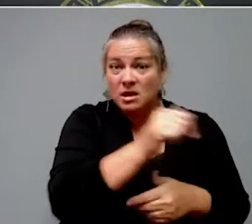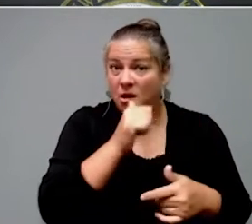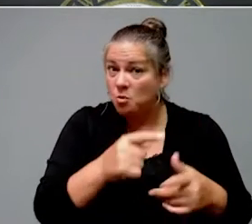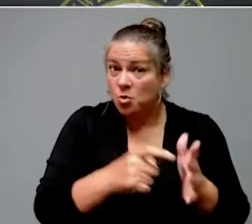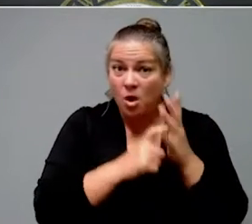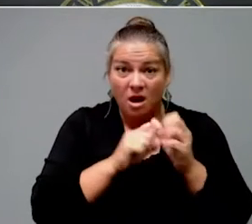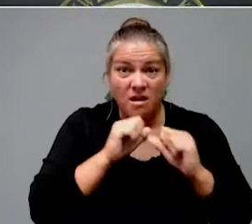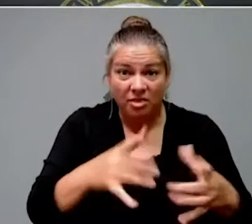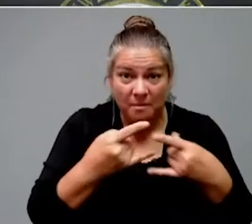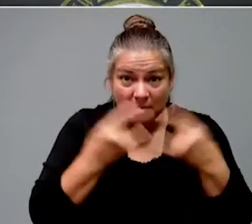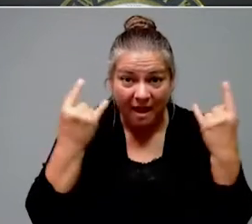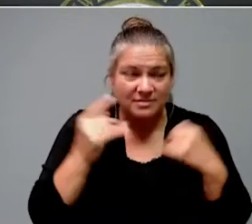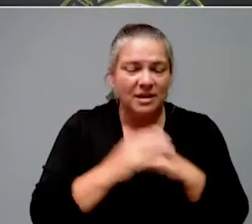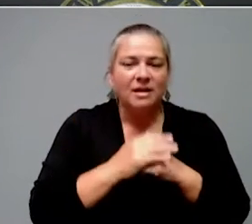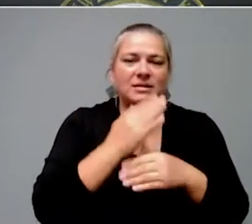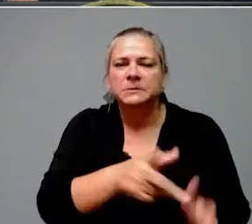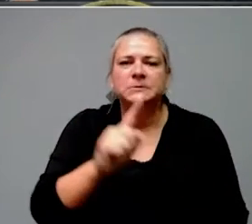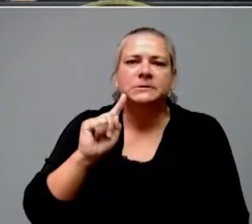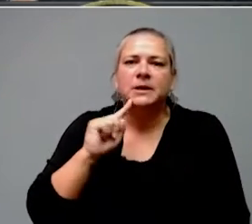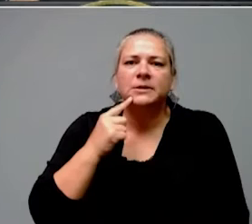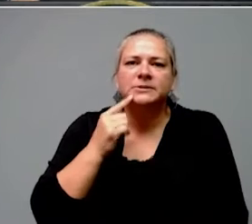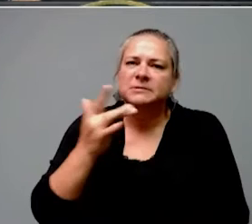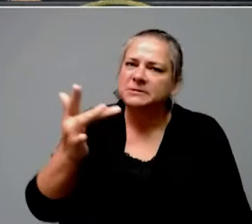hospitals are quickly approaching capacity.